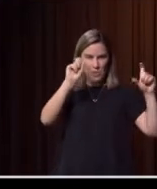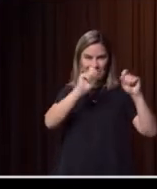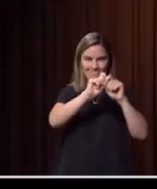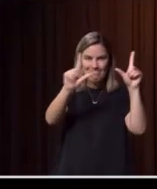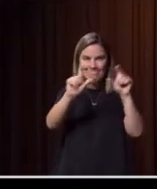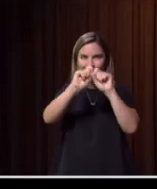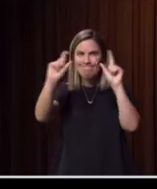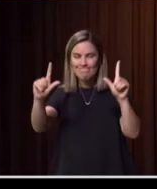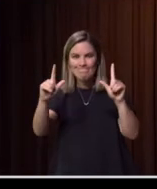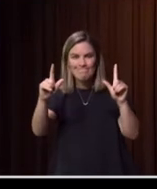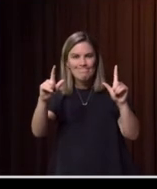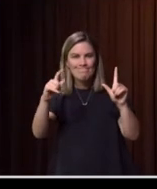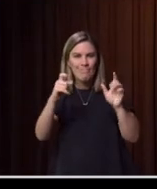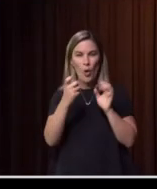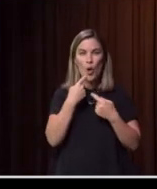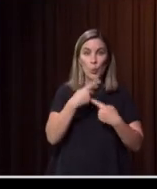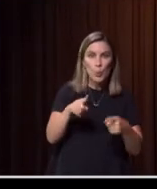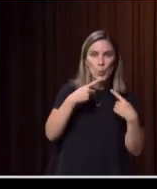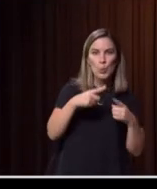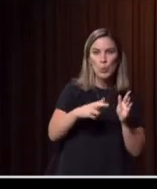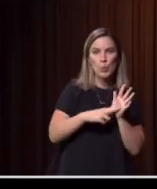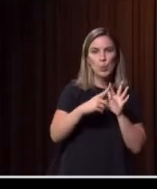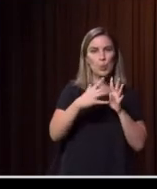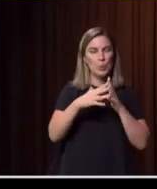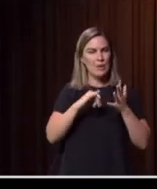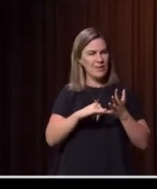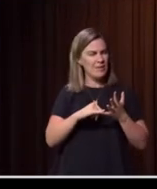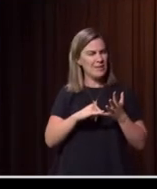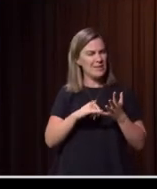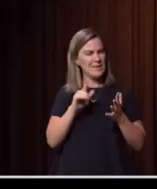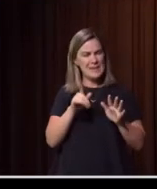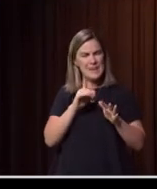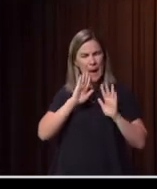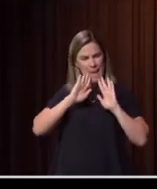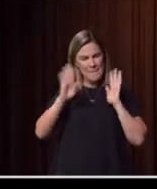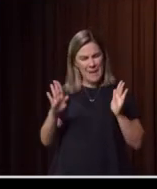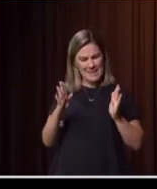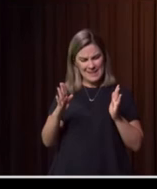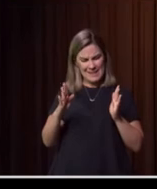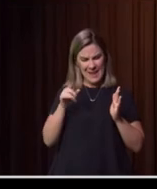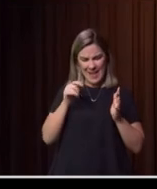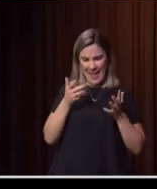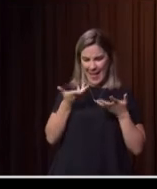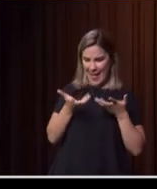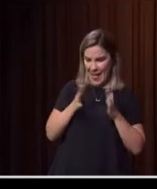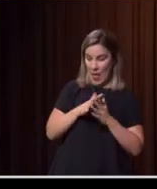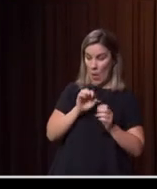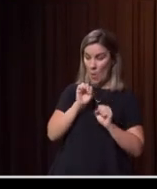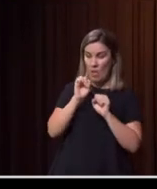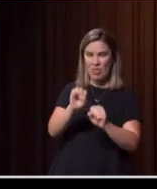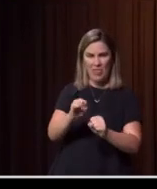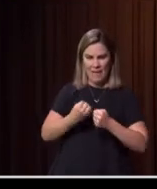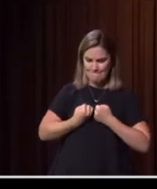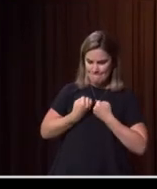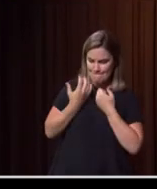It is extraordinary that the aspect of being able to express that has come through music and dance and